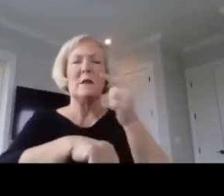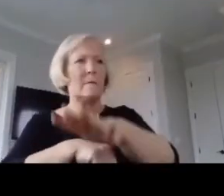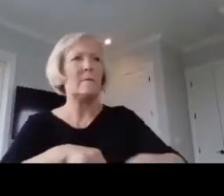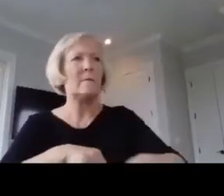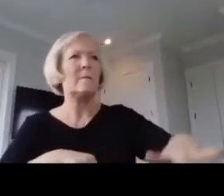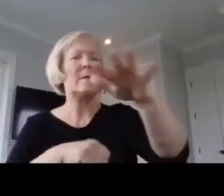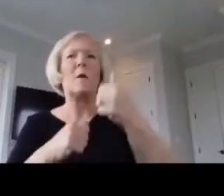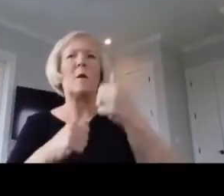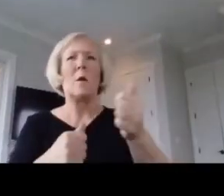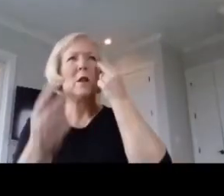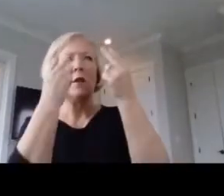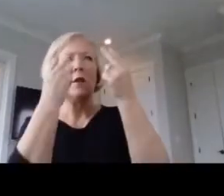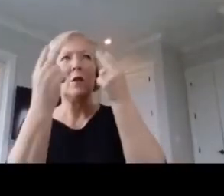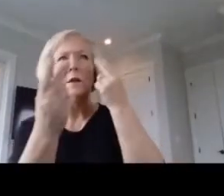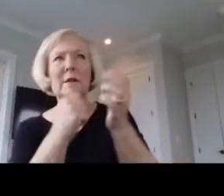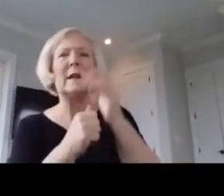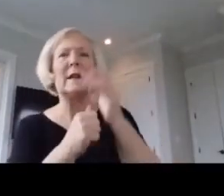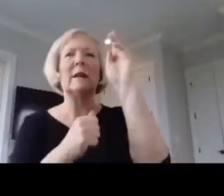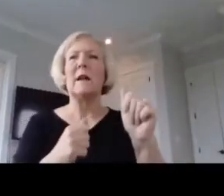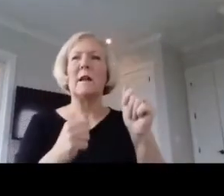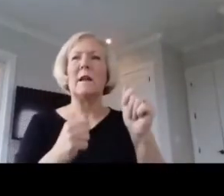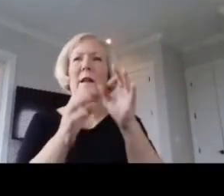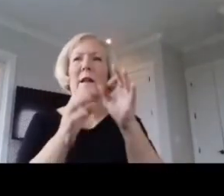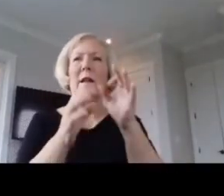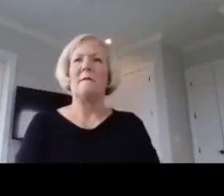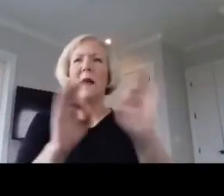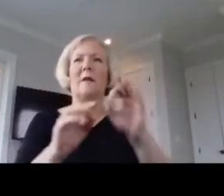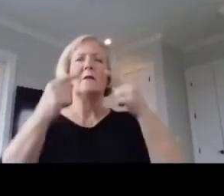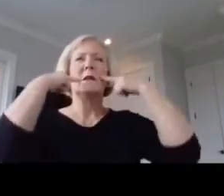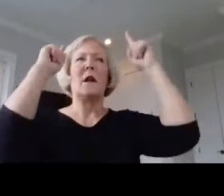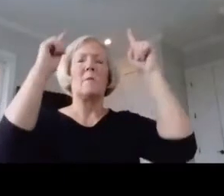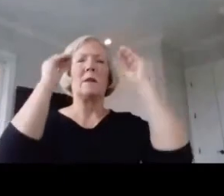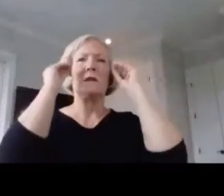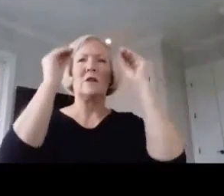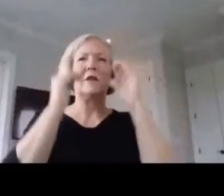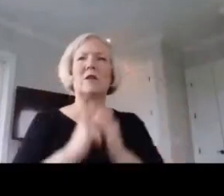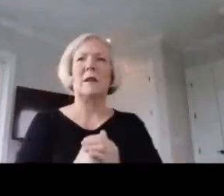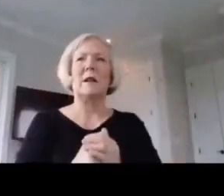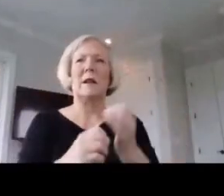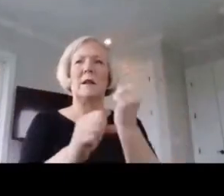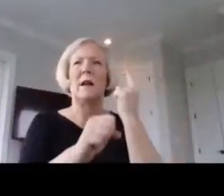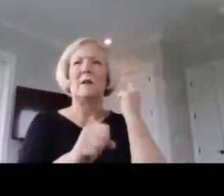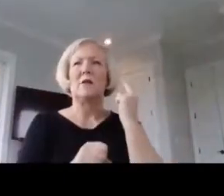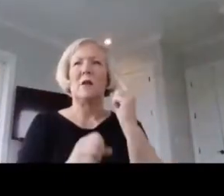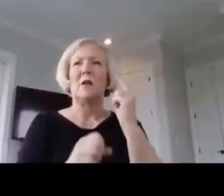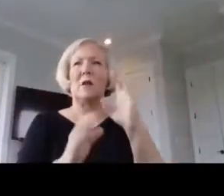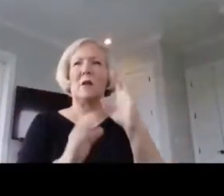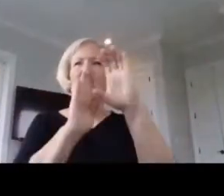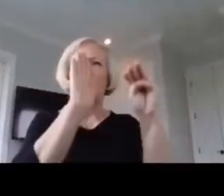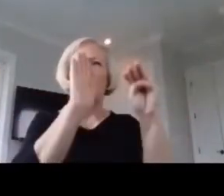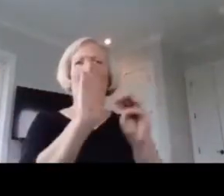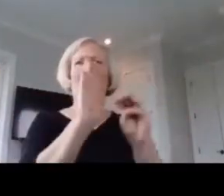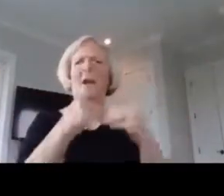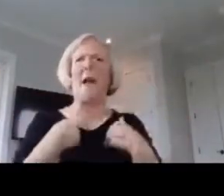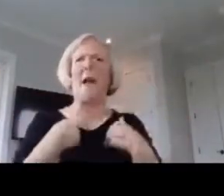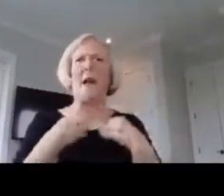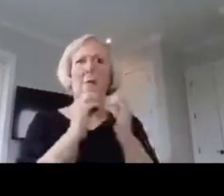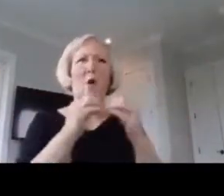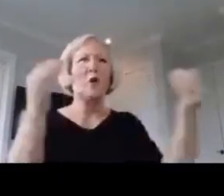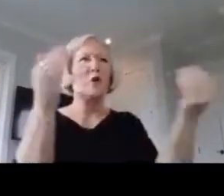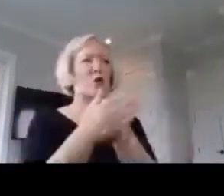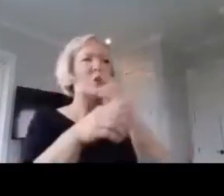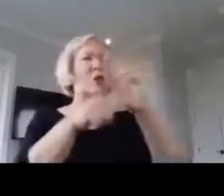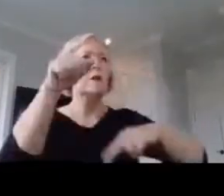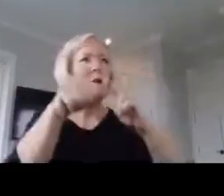that values accomplished teaching. Last year, the Commonwealth had more new National Board Certified